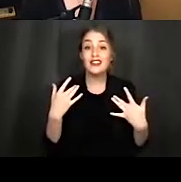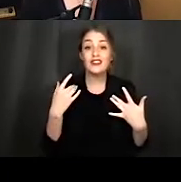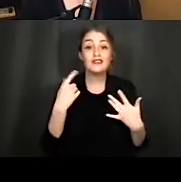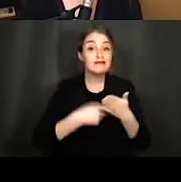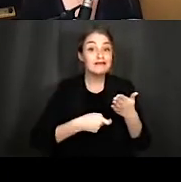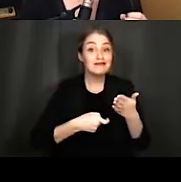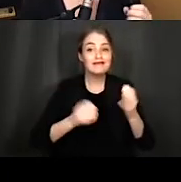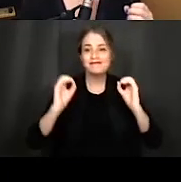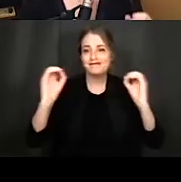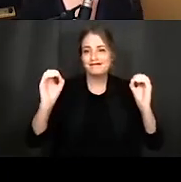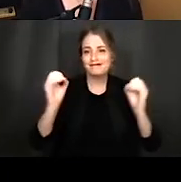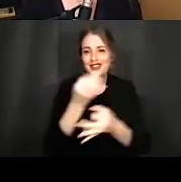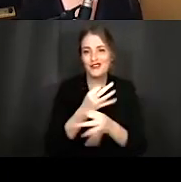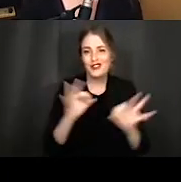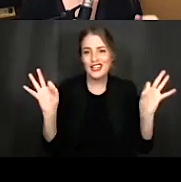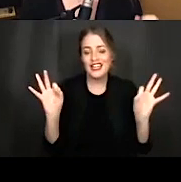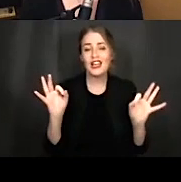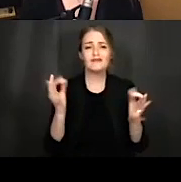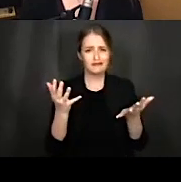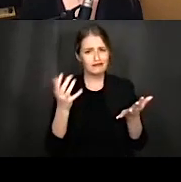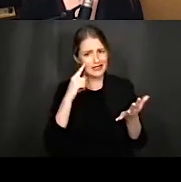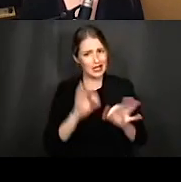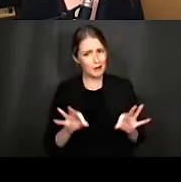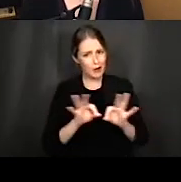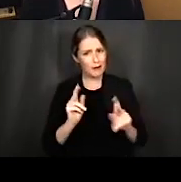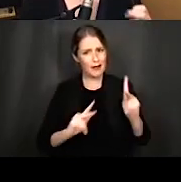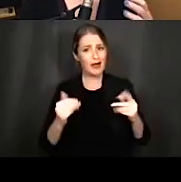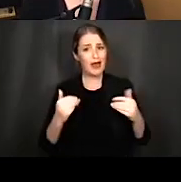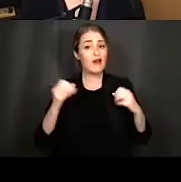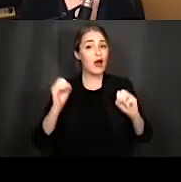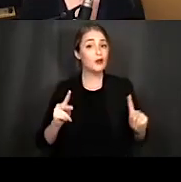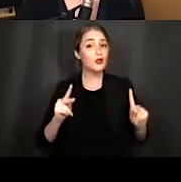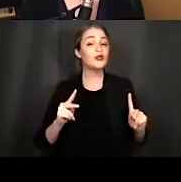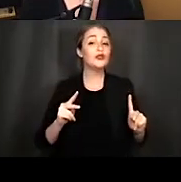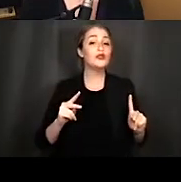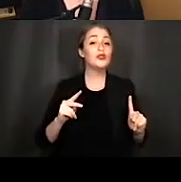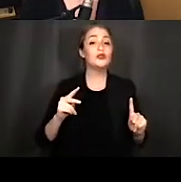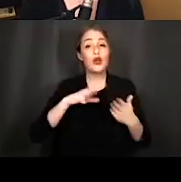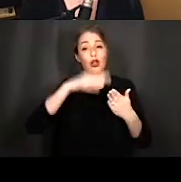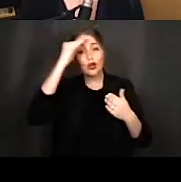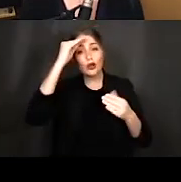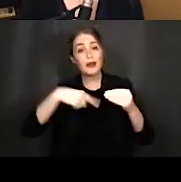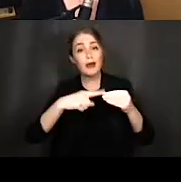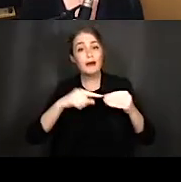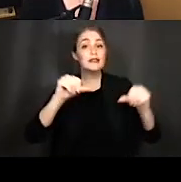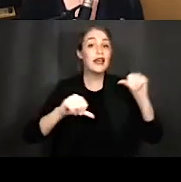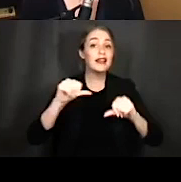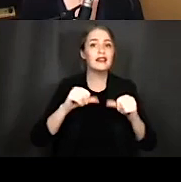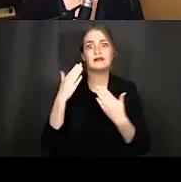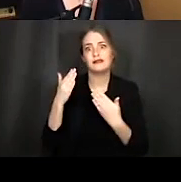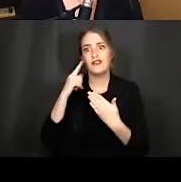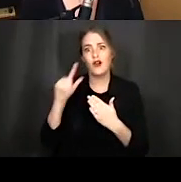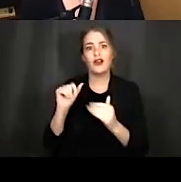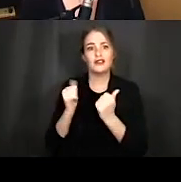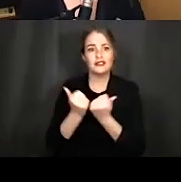important that people have an opportunity to learn about science um and we're very grateful to again the association for research in